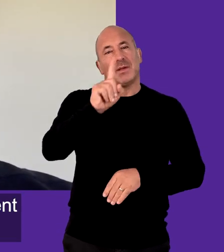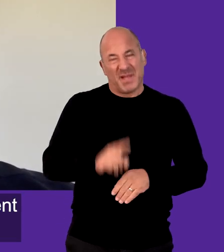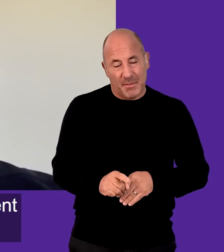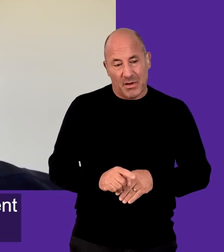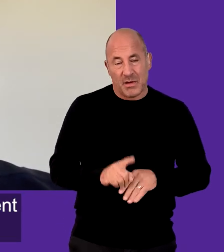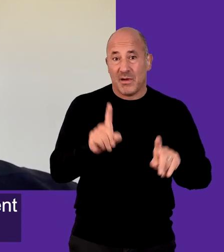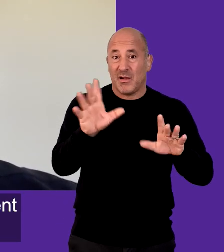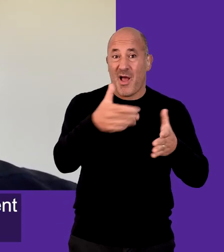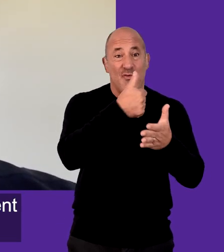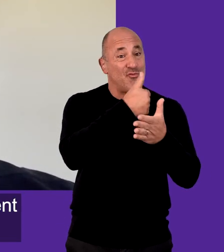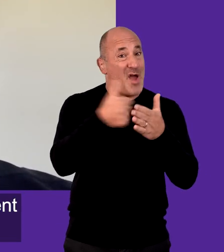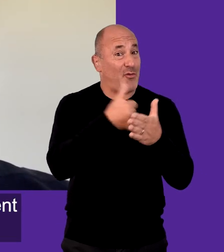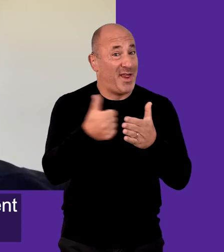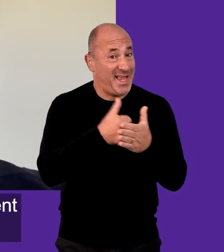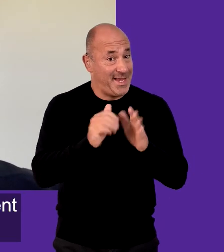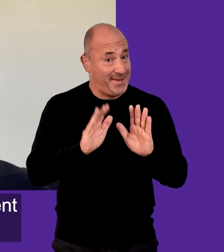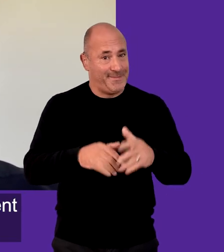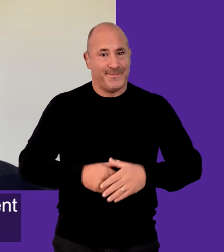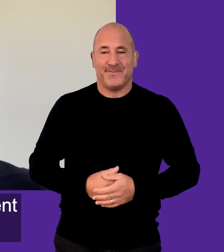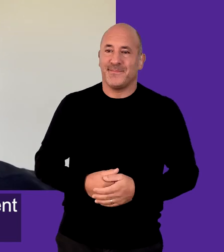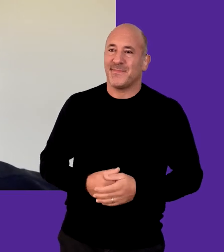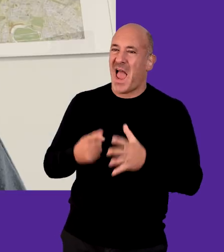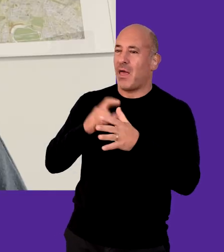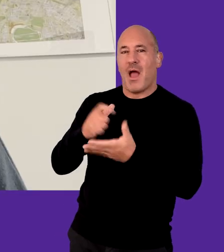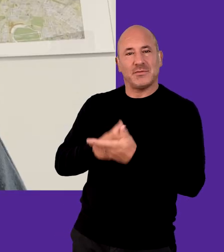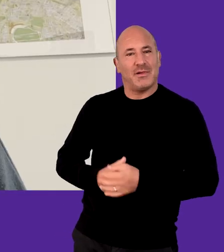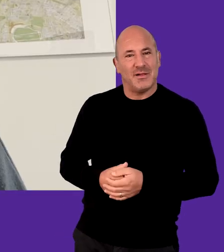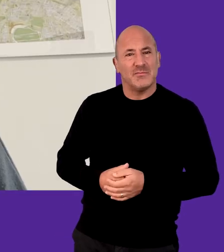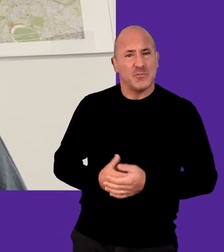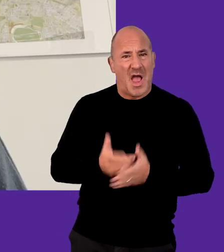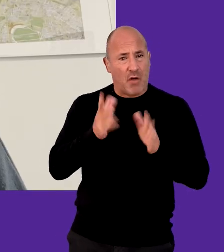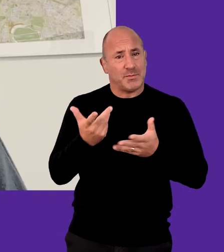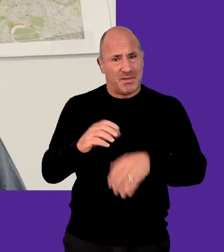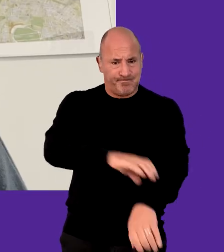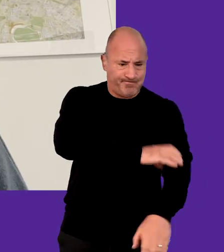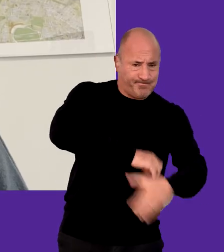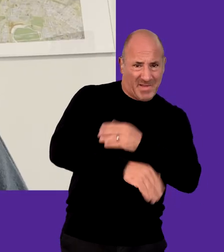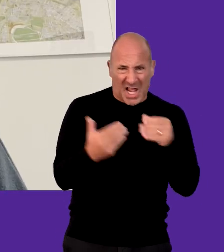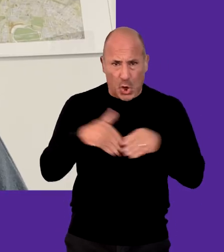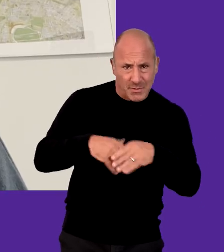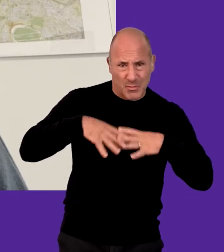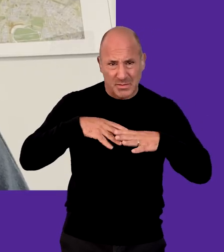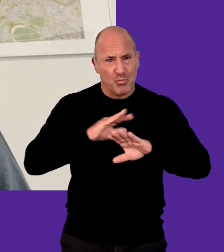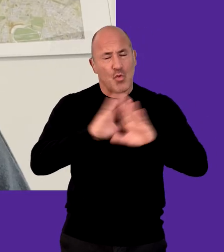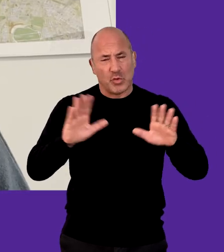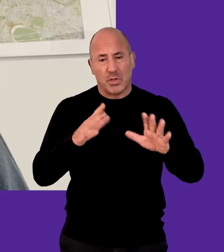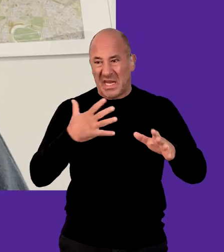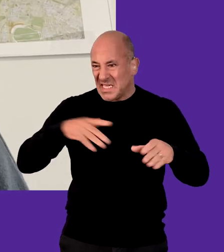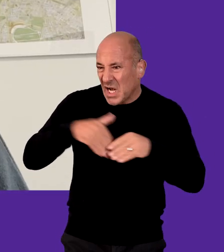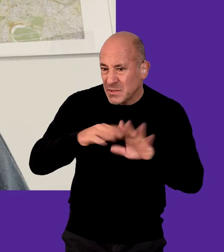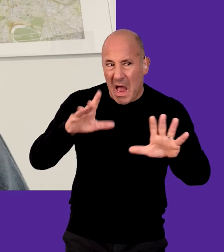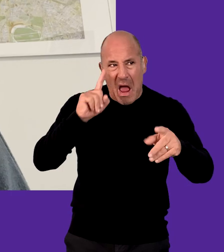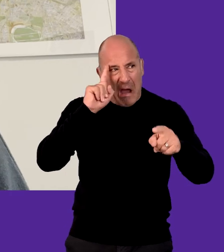disabled and neurodivergent talent on a regular basis Ali Castle So, be proactively inclusive